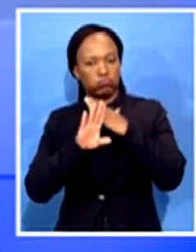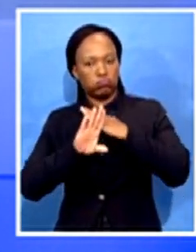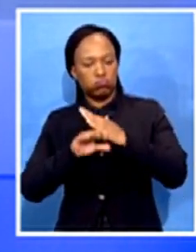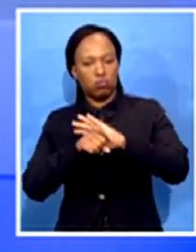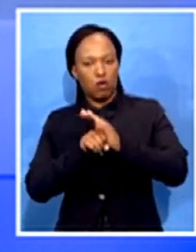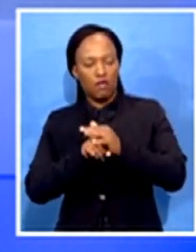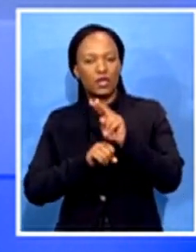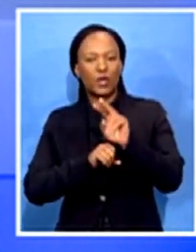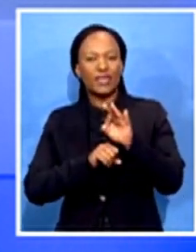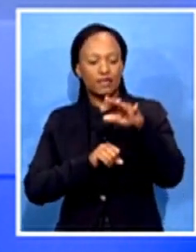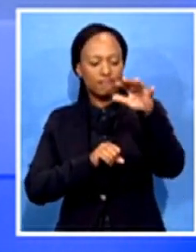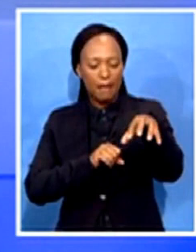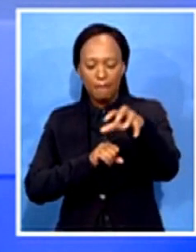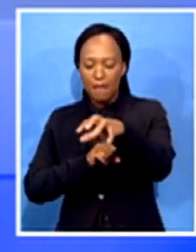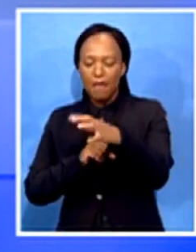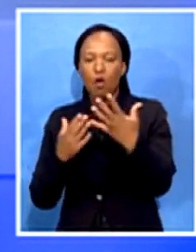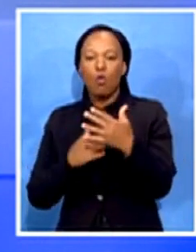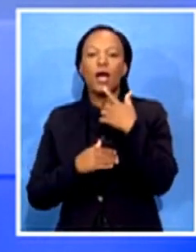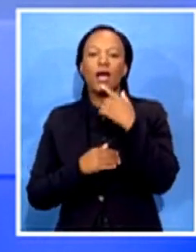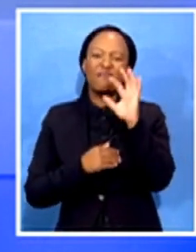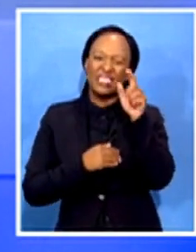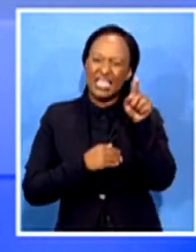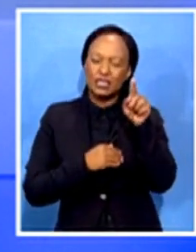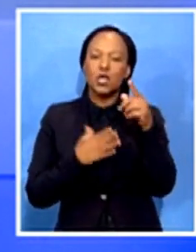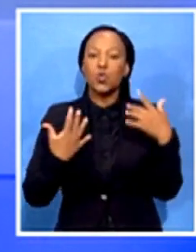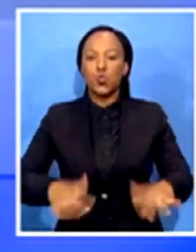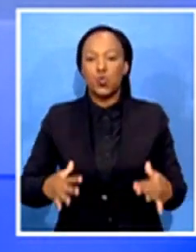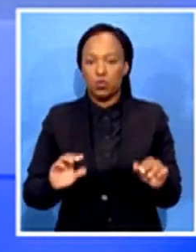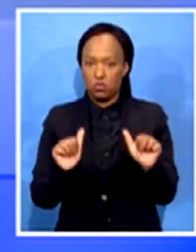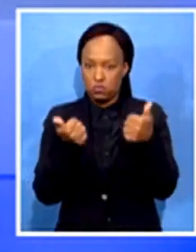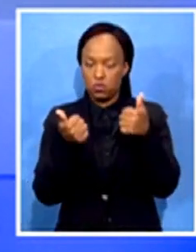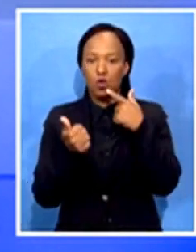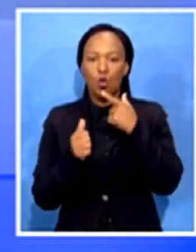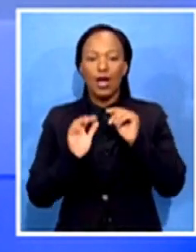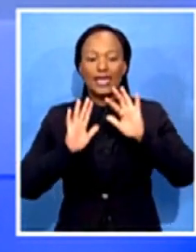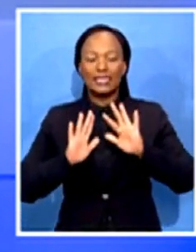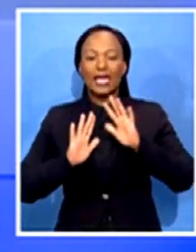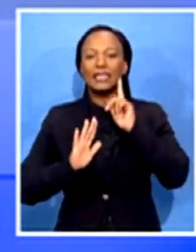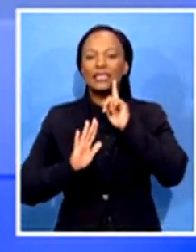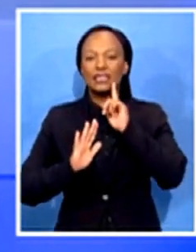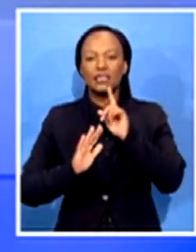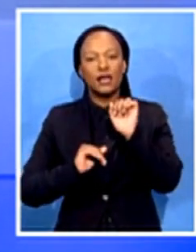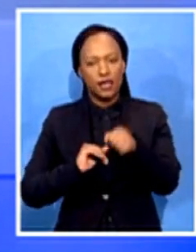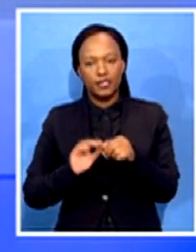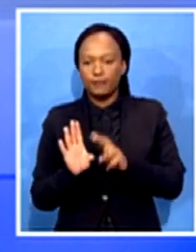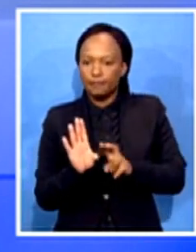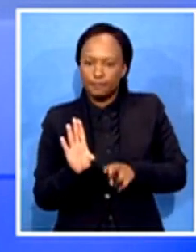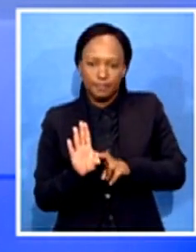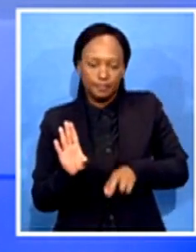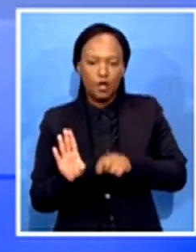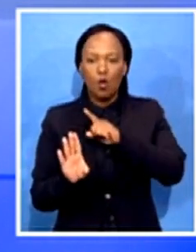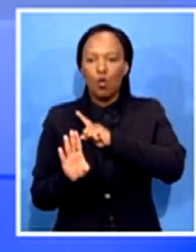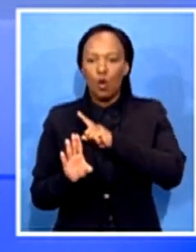Despite this, additional 10 teachers have also pulled out of marking citing various reasons. Authorities